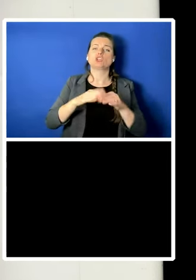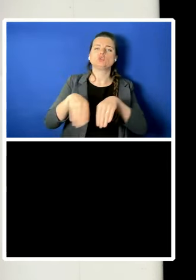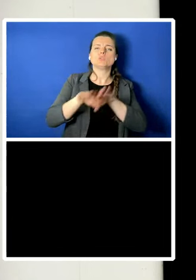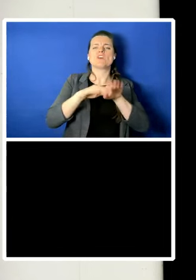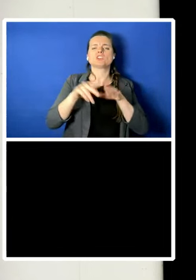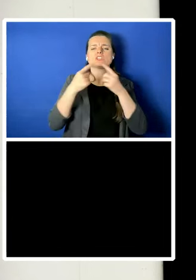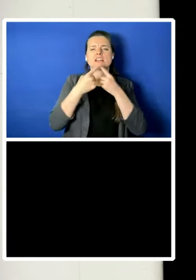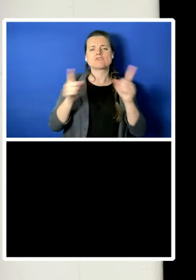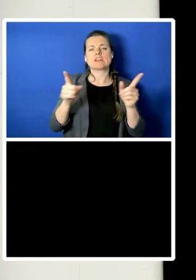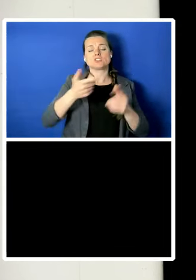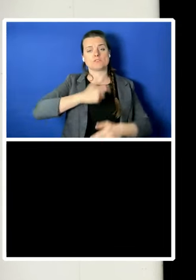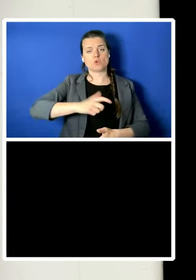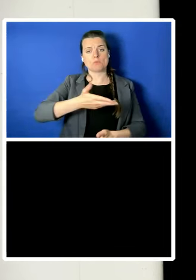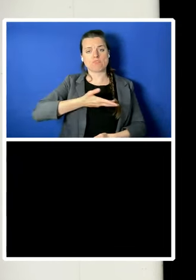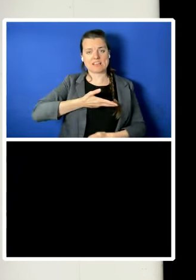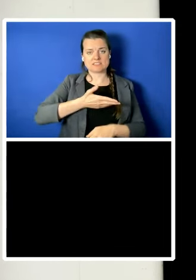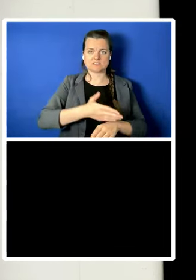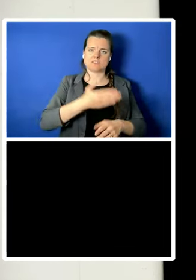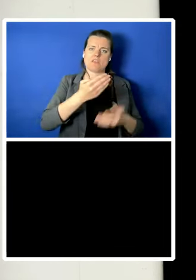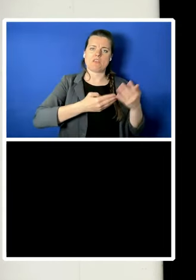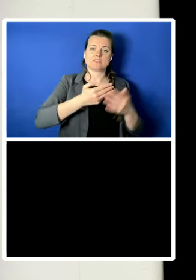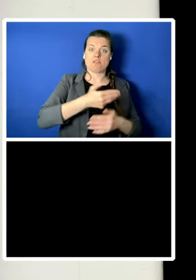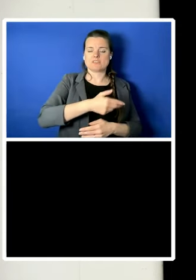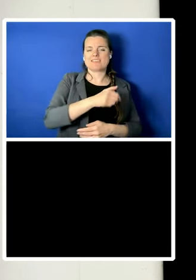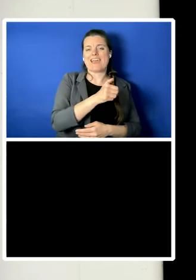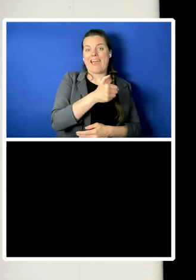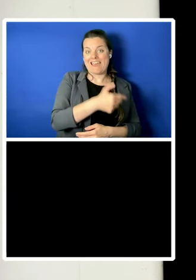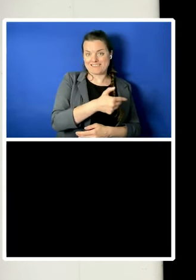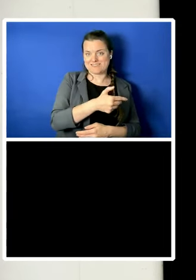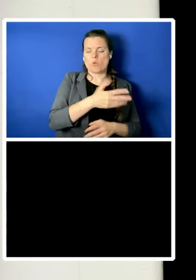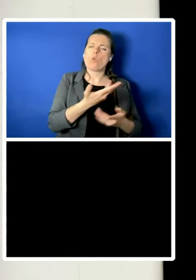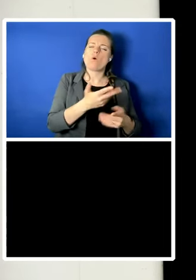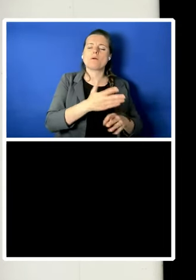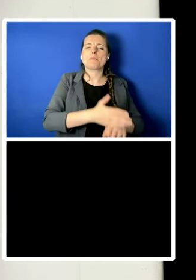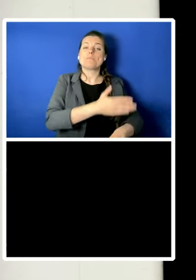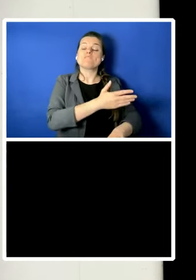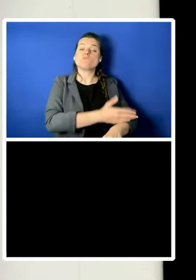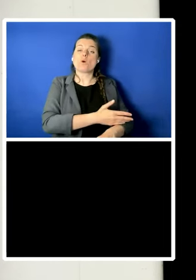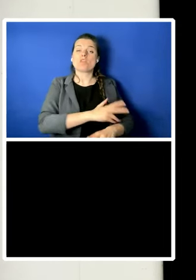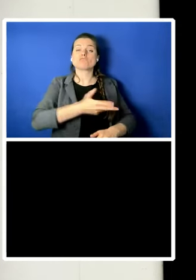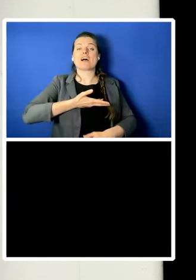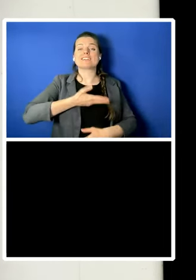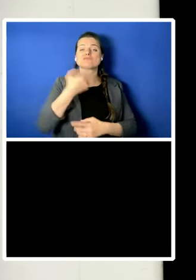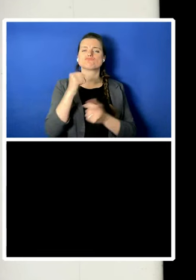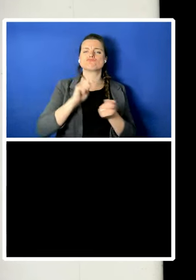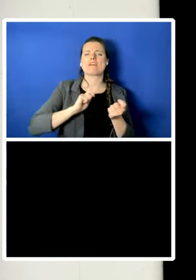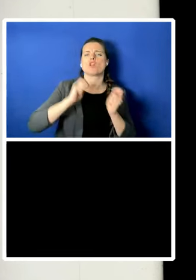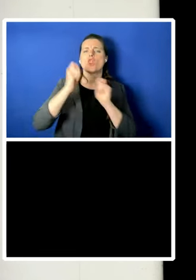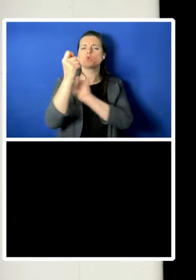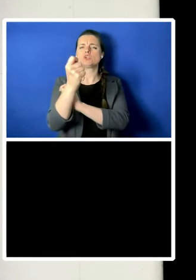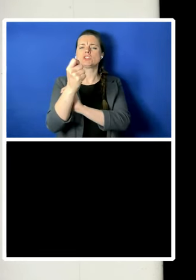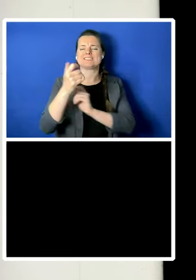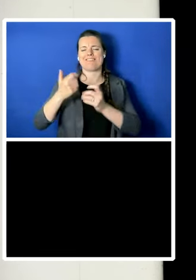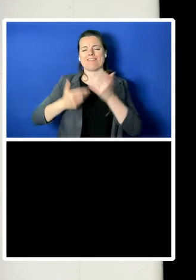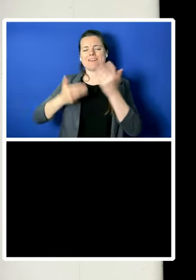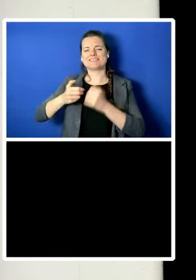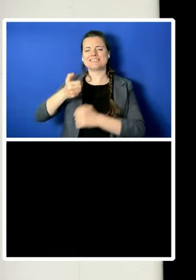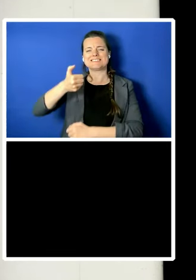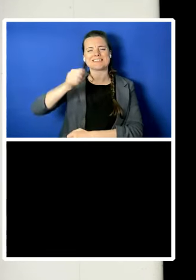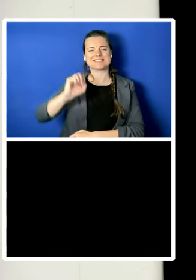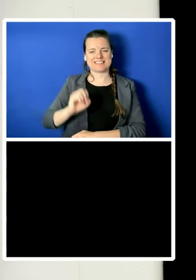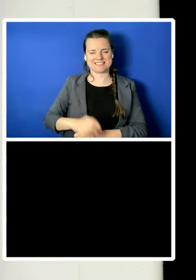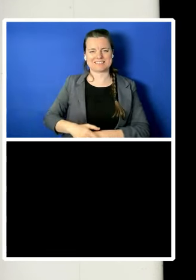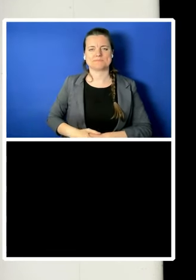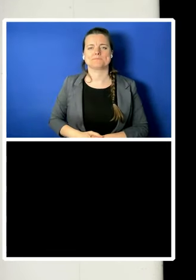or even before the rights revolutions of the late 1960s. this